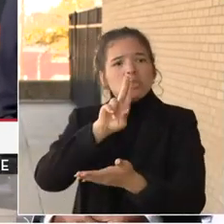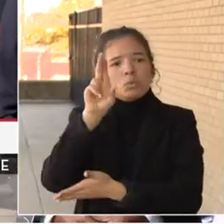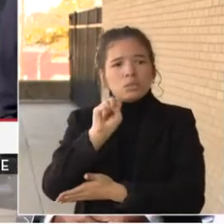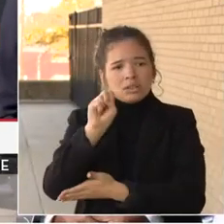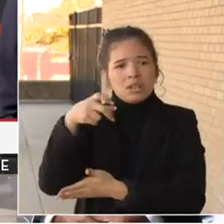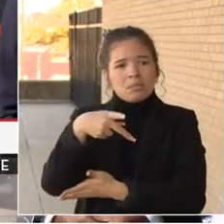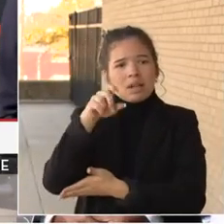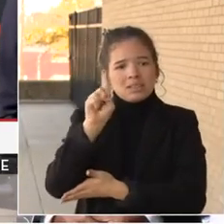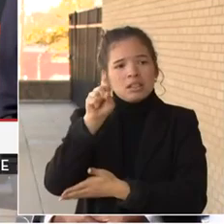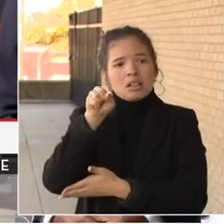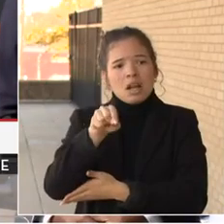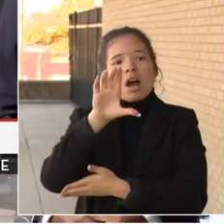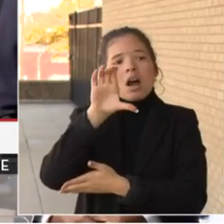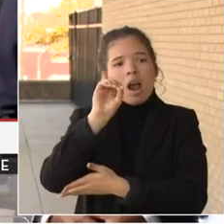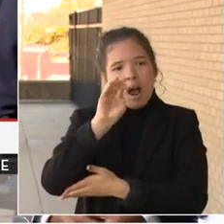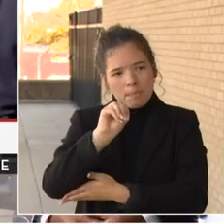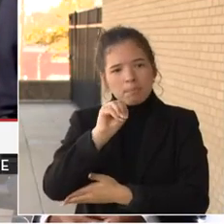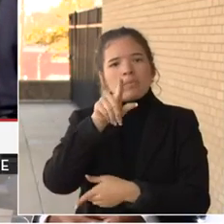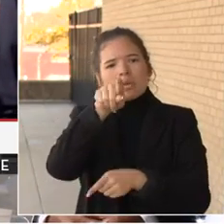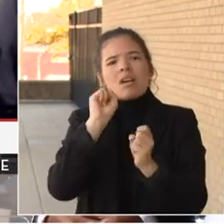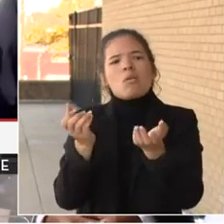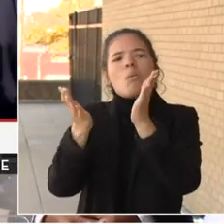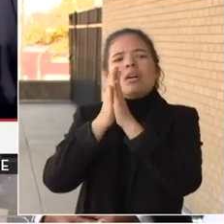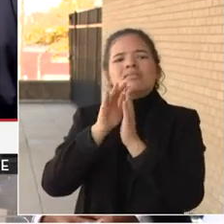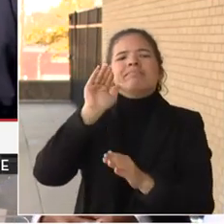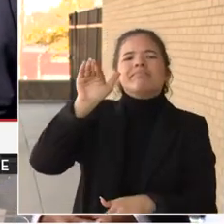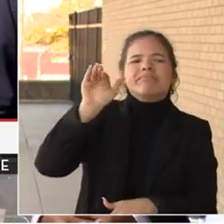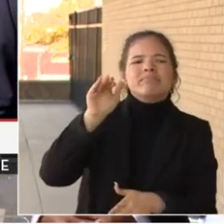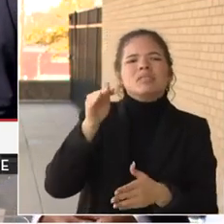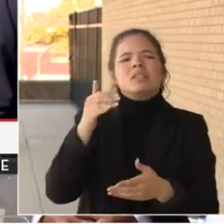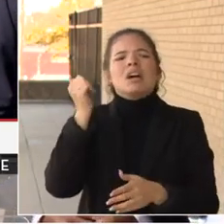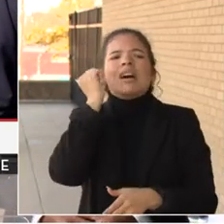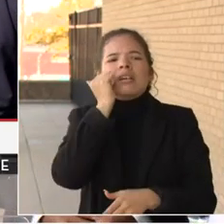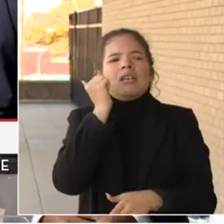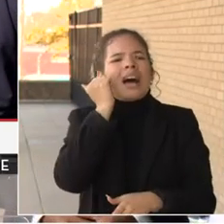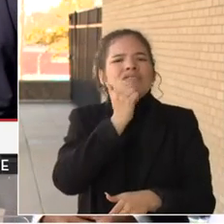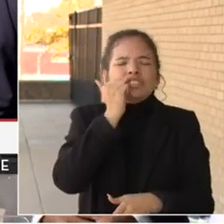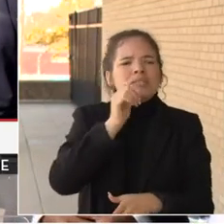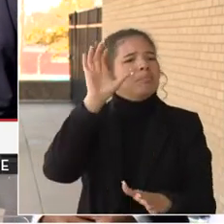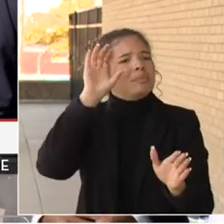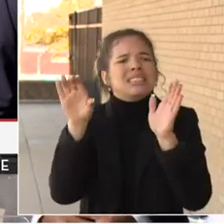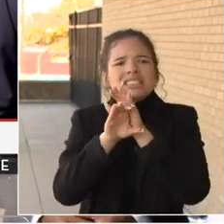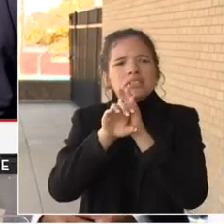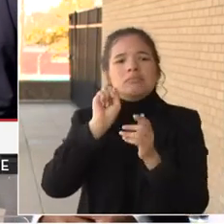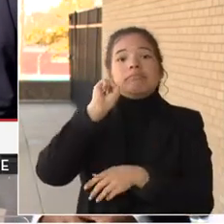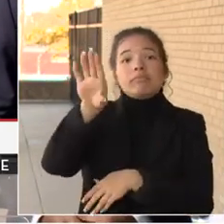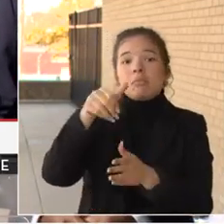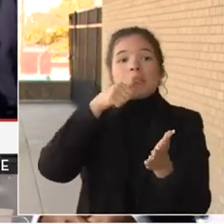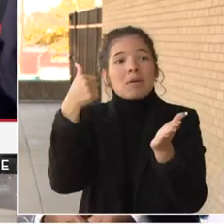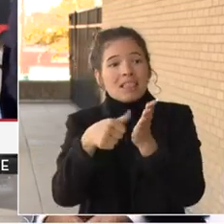of incoming pieces of mail as well as information about incoming and even outbound parcels.